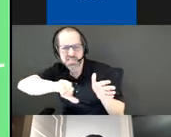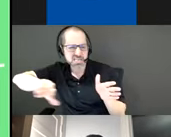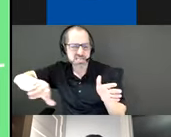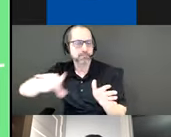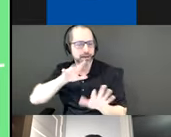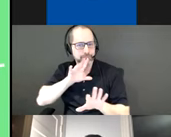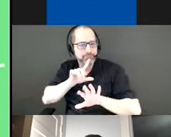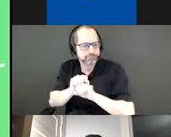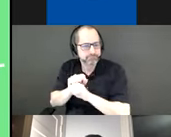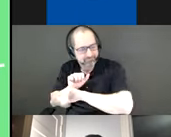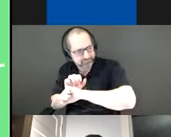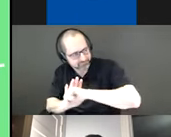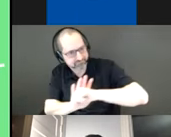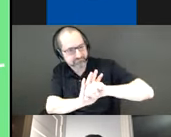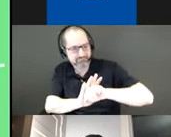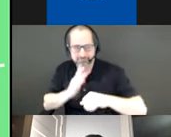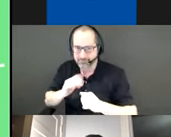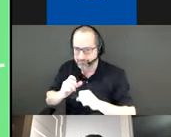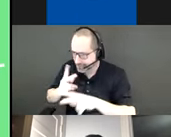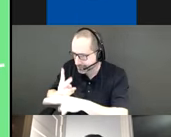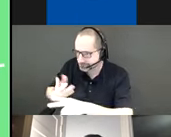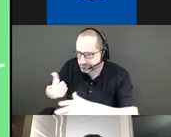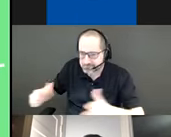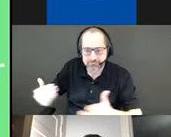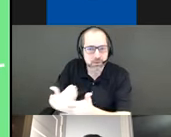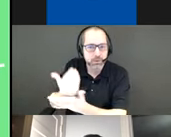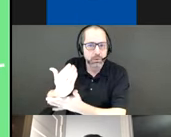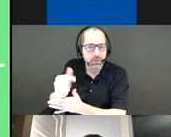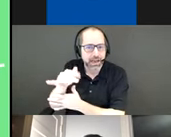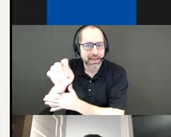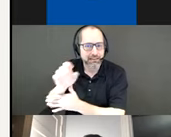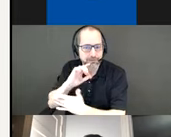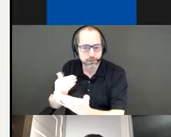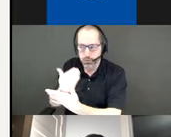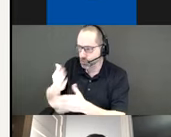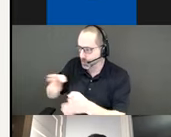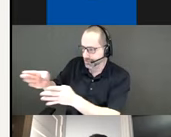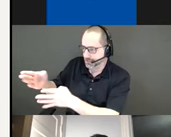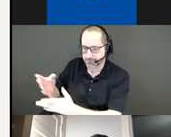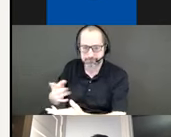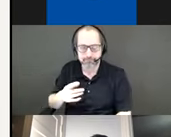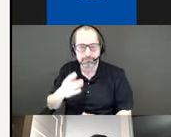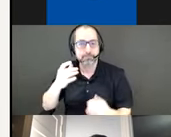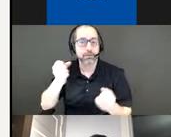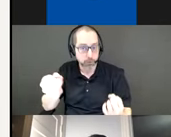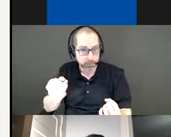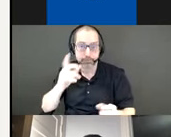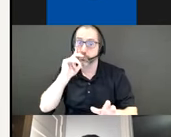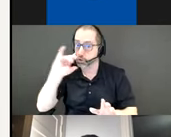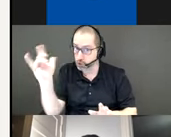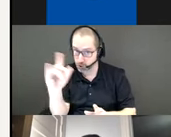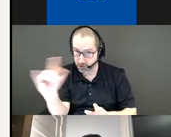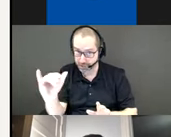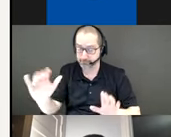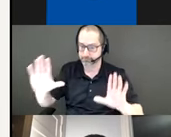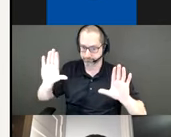in new ways that can work for all living beings. so the the big vision is a